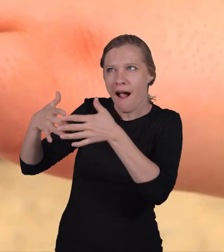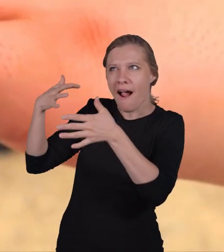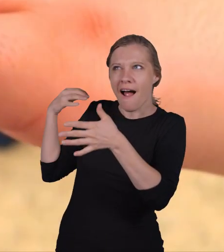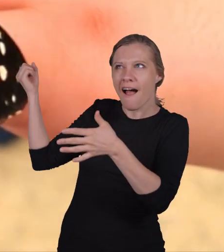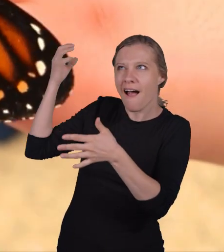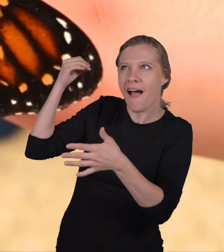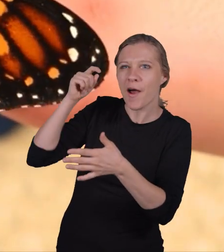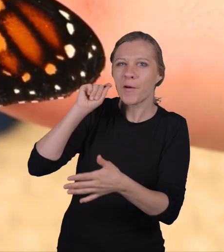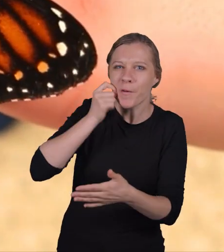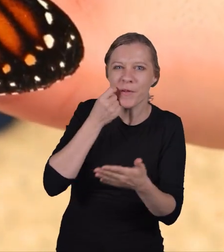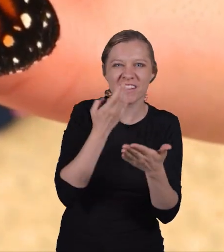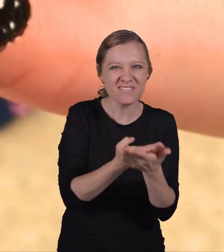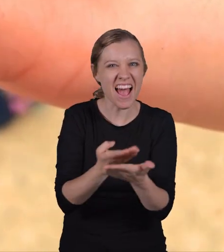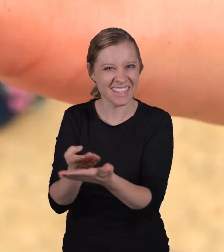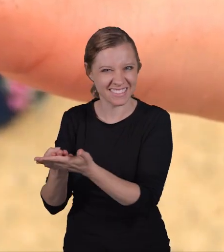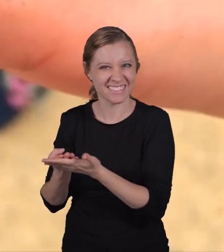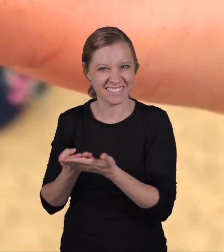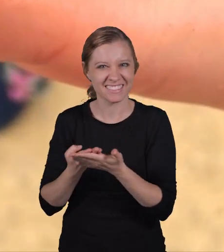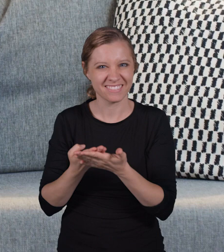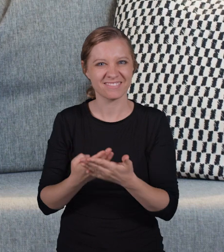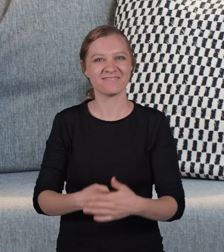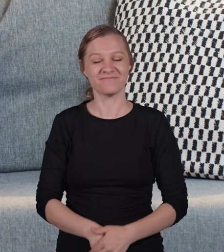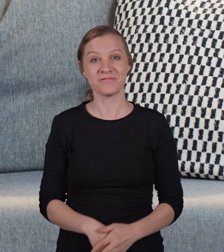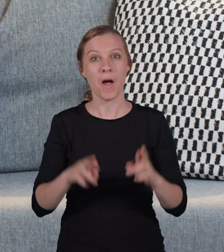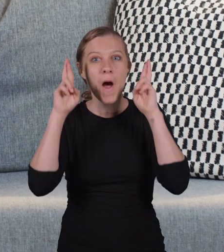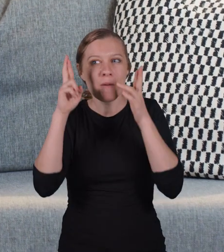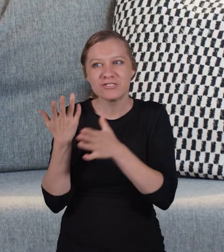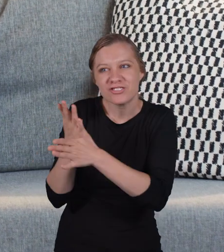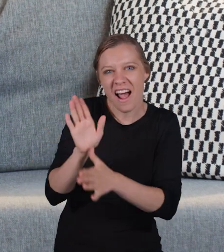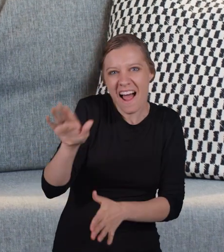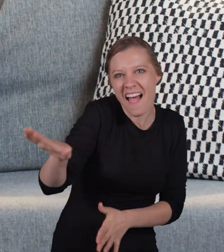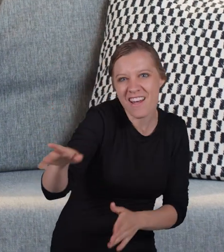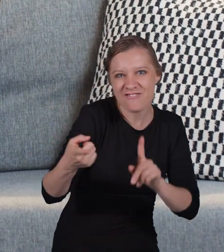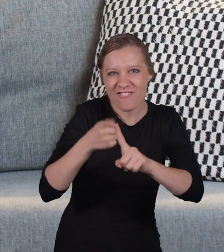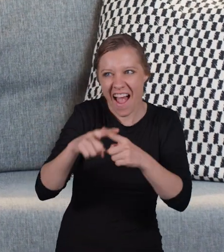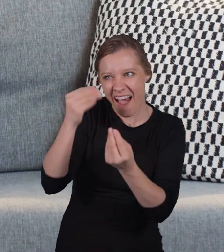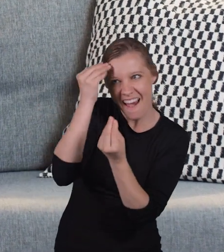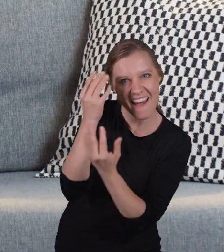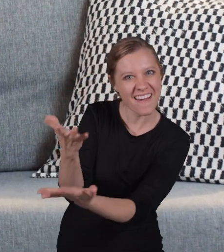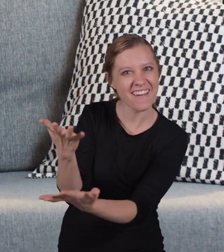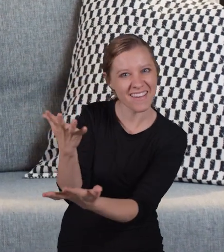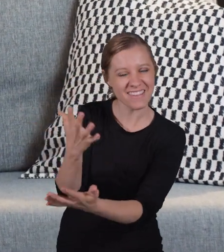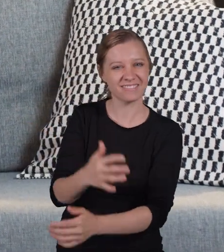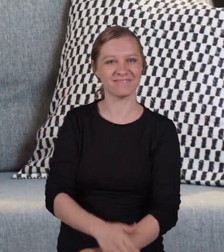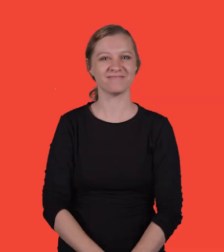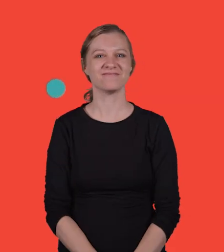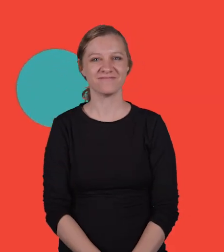all of the cool facts you just learned. And hopefully, share them with a friend.